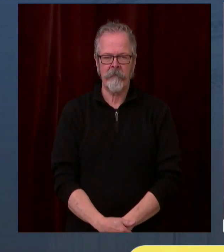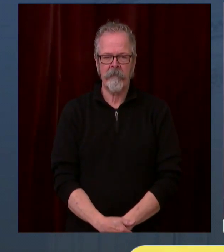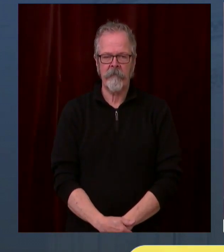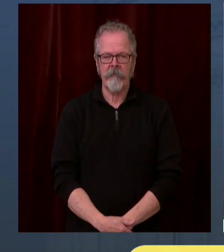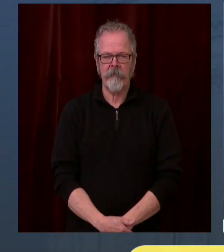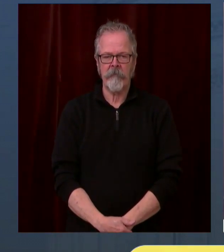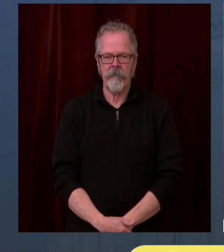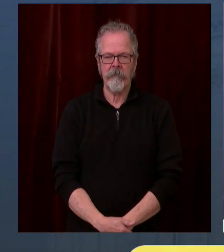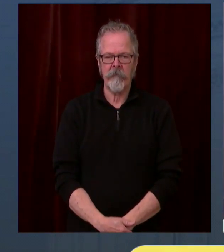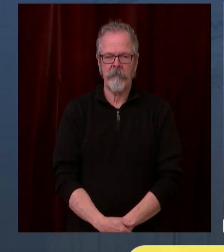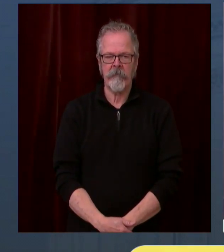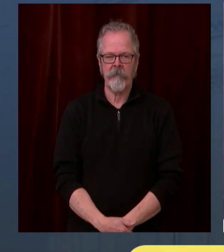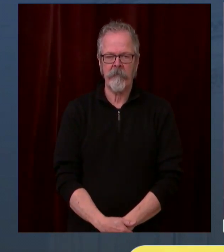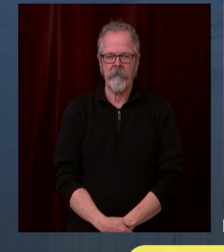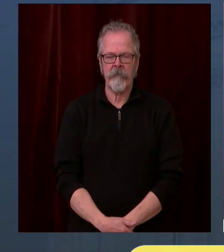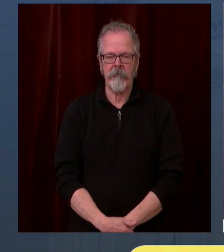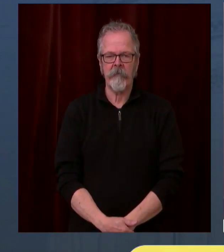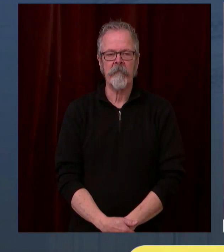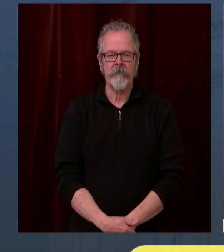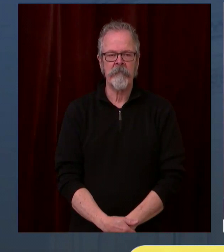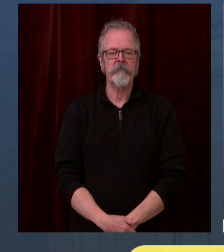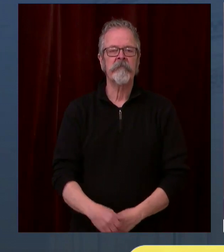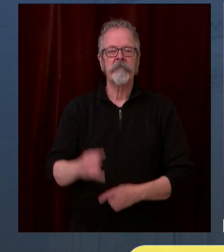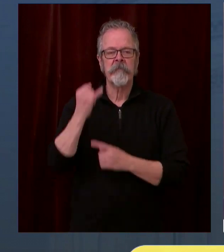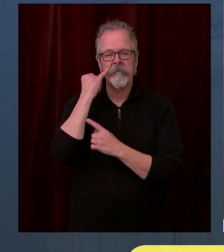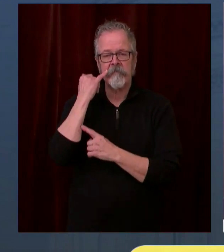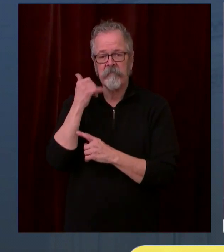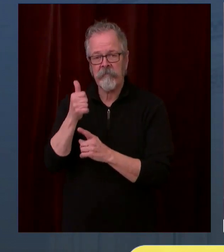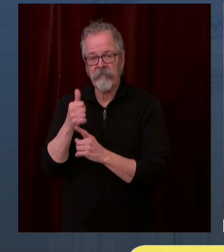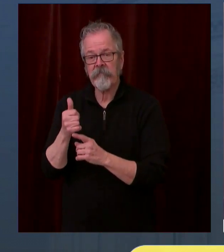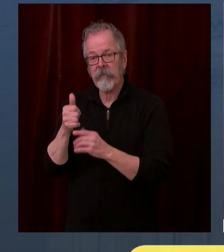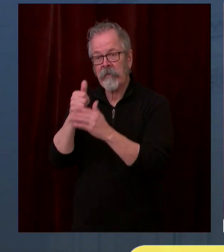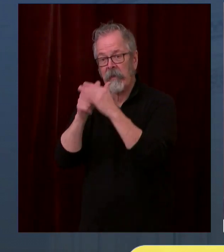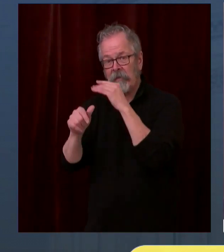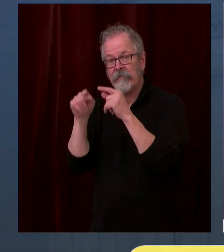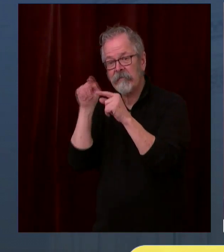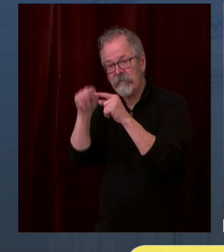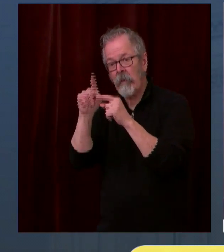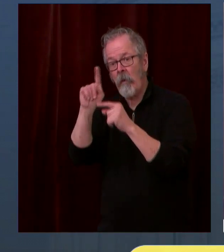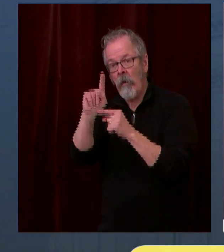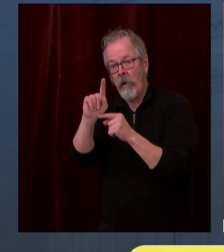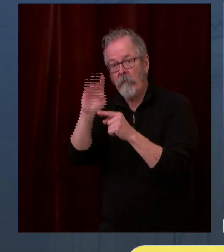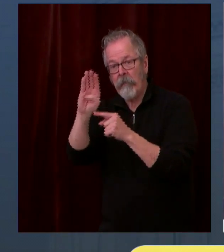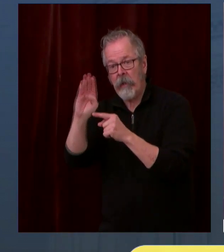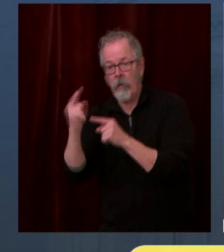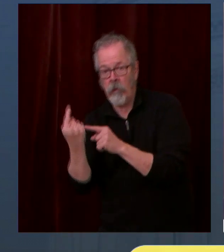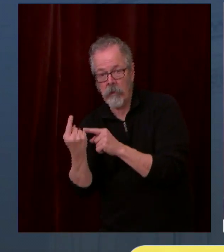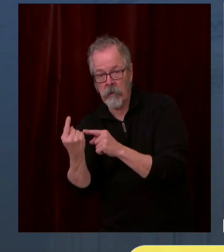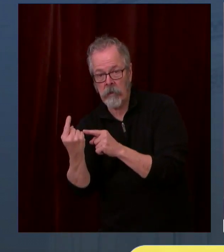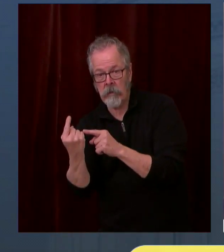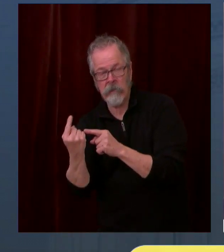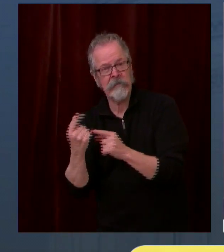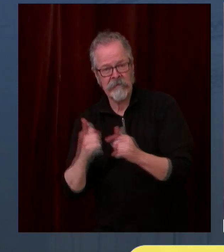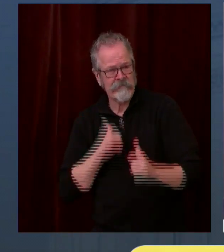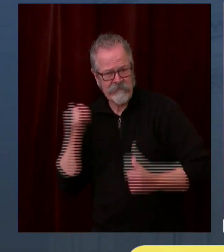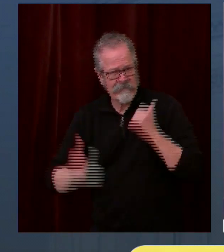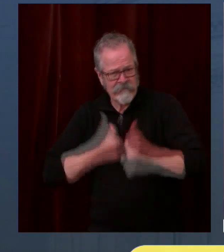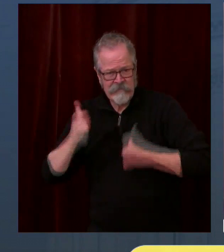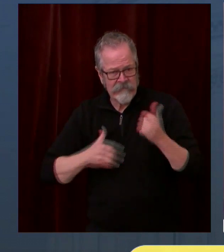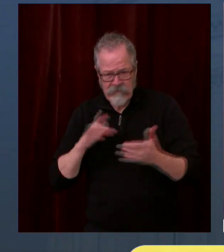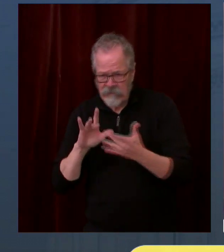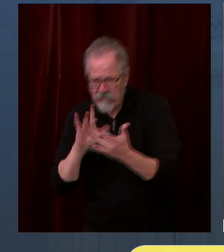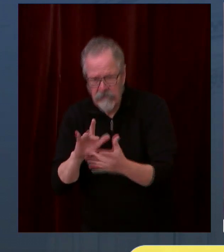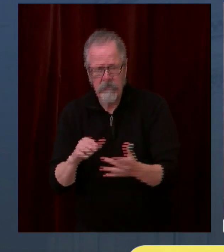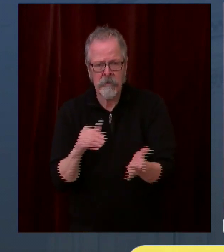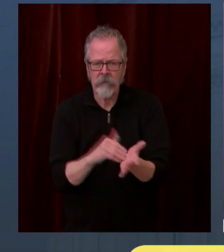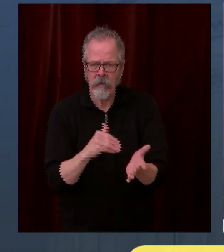And if you are not in 1B1, we want you to continue to be patient. We want